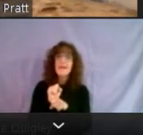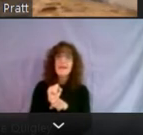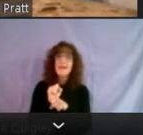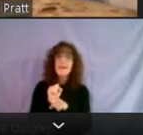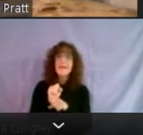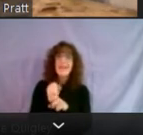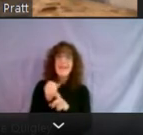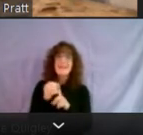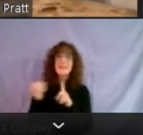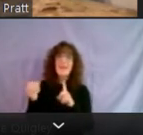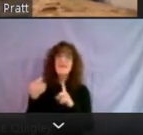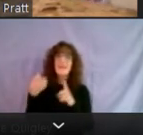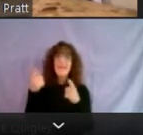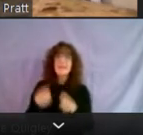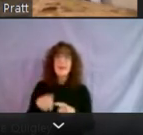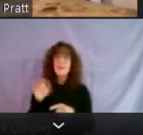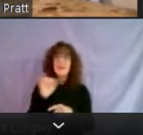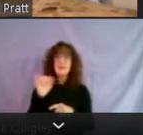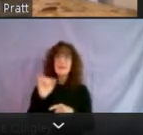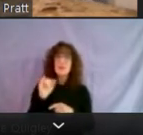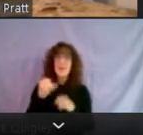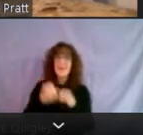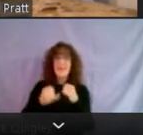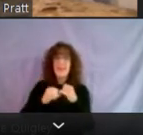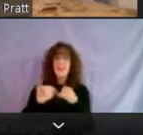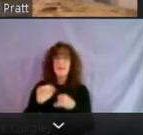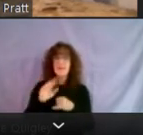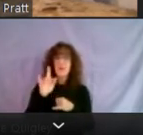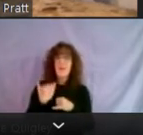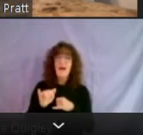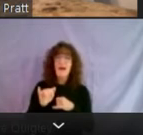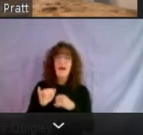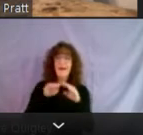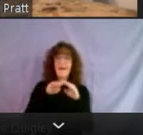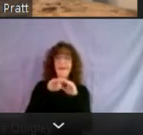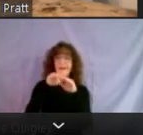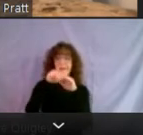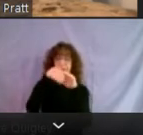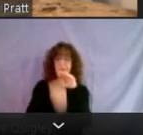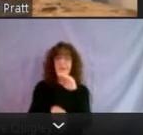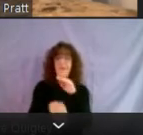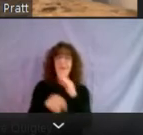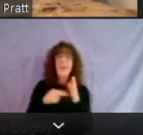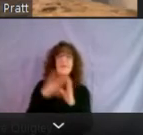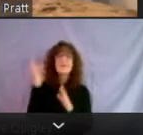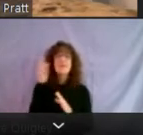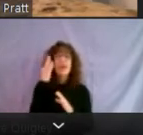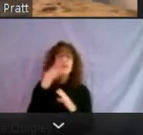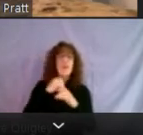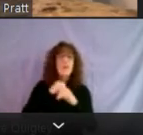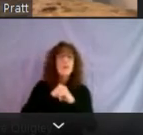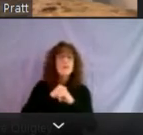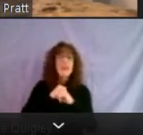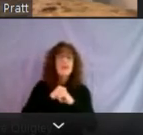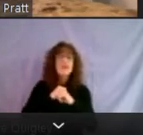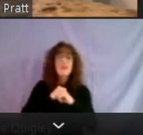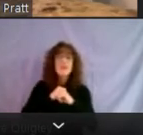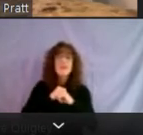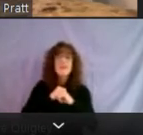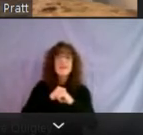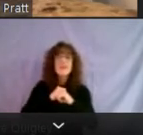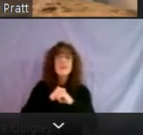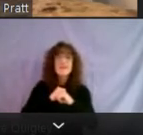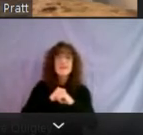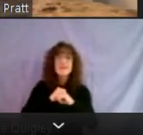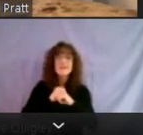cliff that's coming also later in July. Uh, and that means that, uh, these federal protections, um, will,